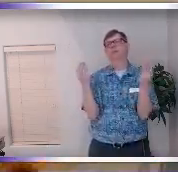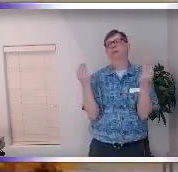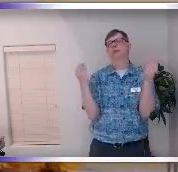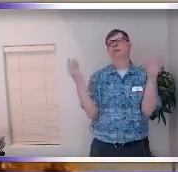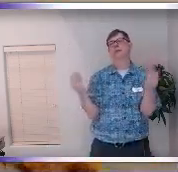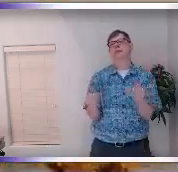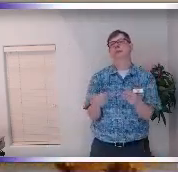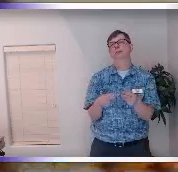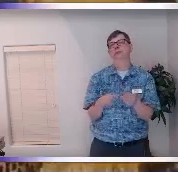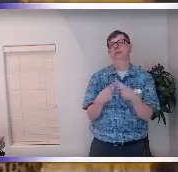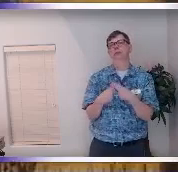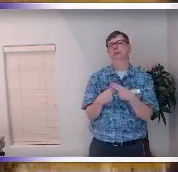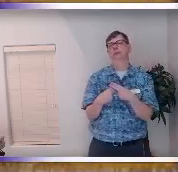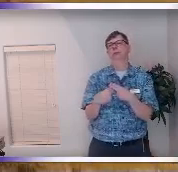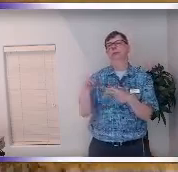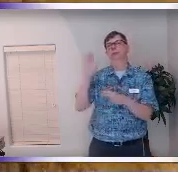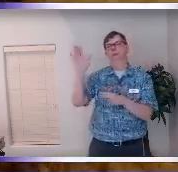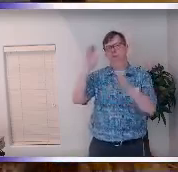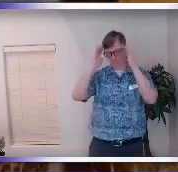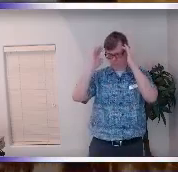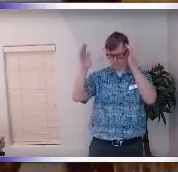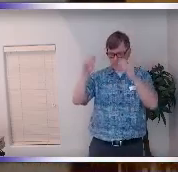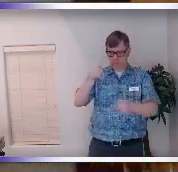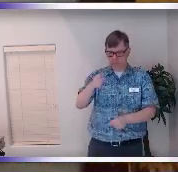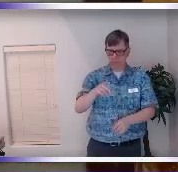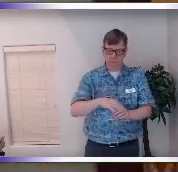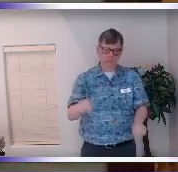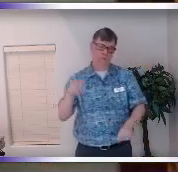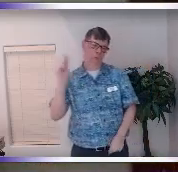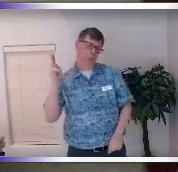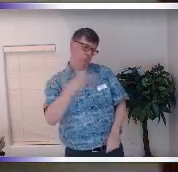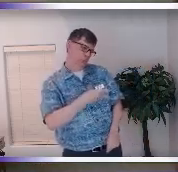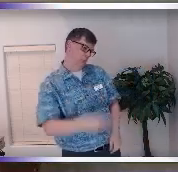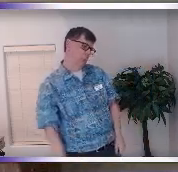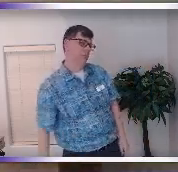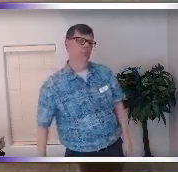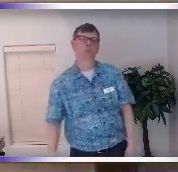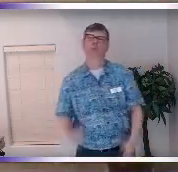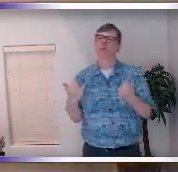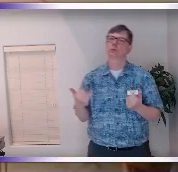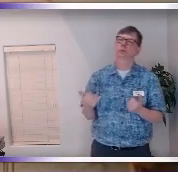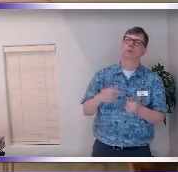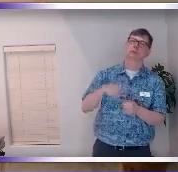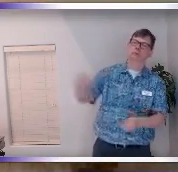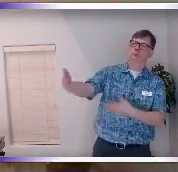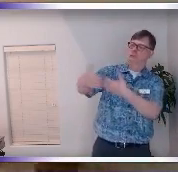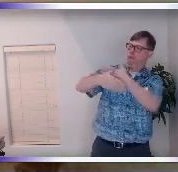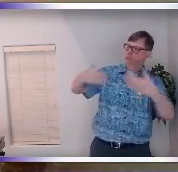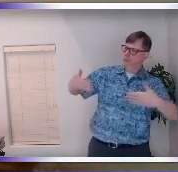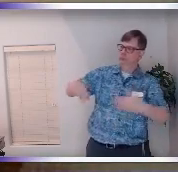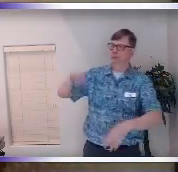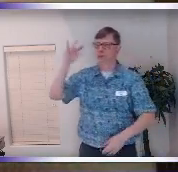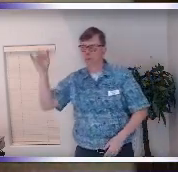think I've kind of seated that in consciousness that your mundane is okay and whatever it is it will pass and we bring